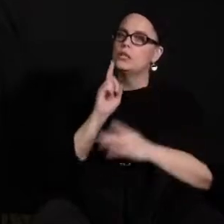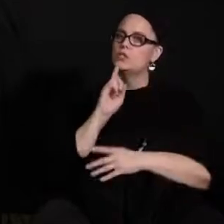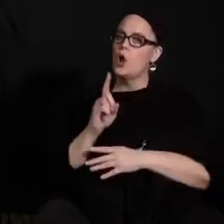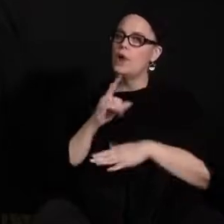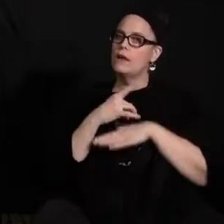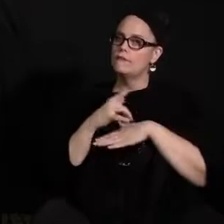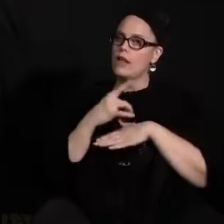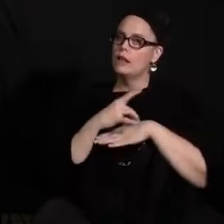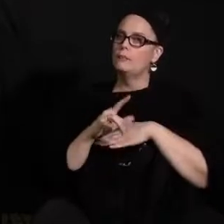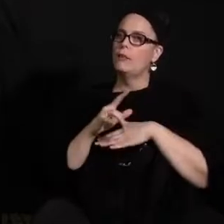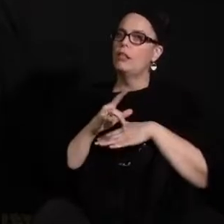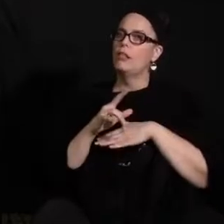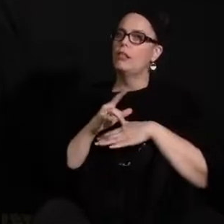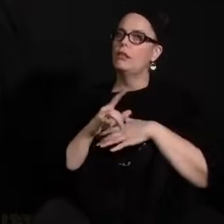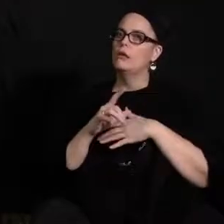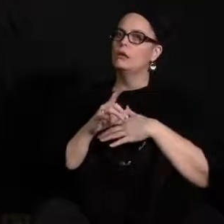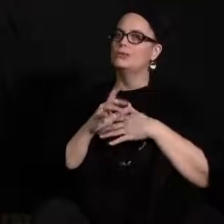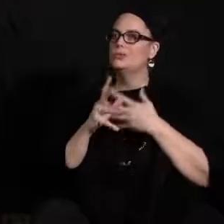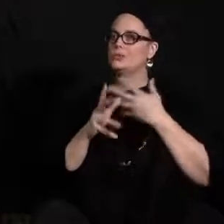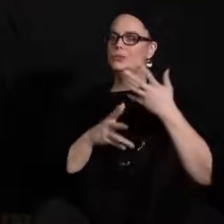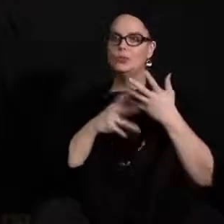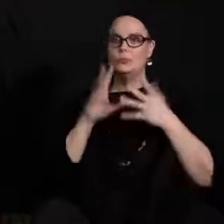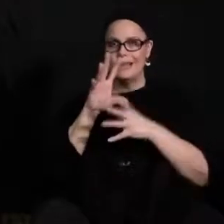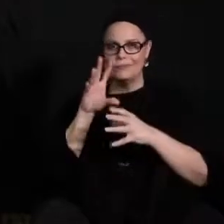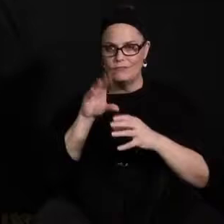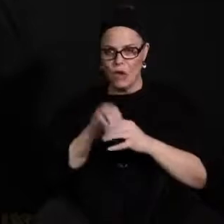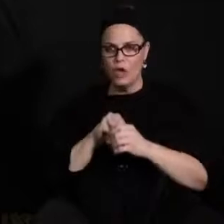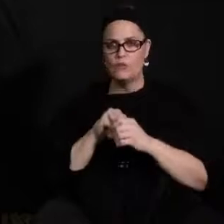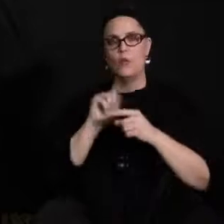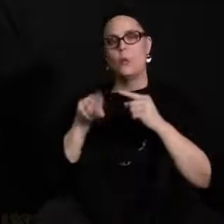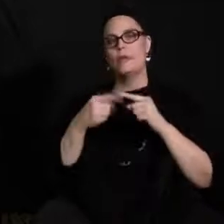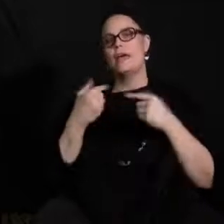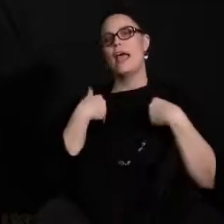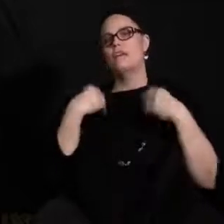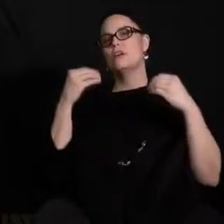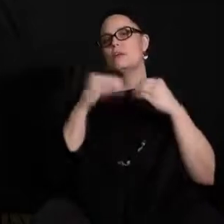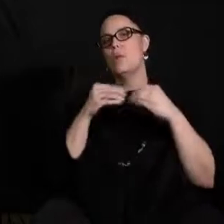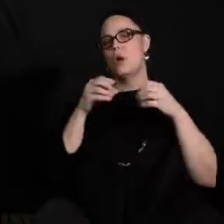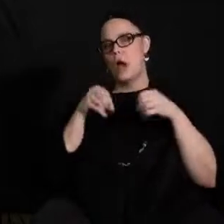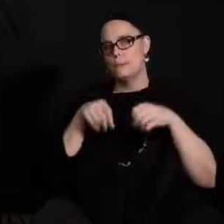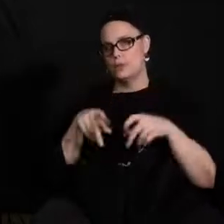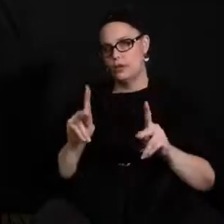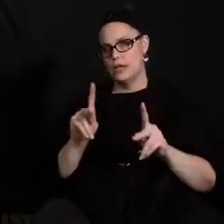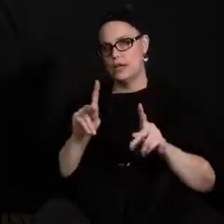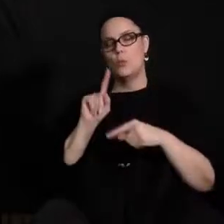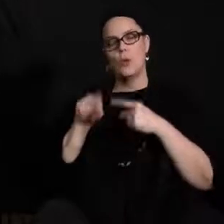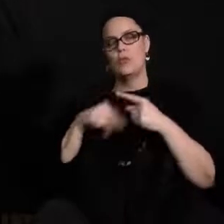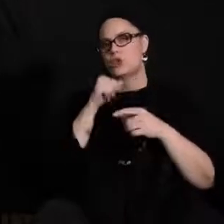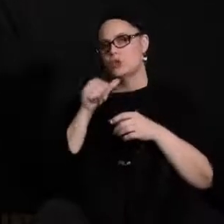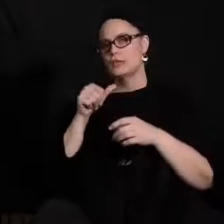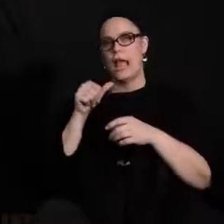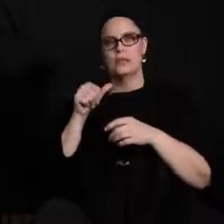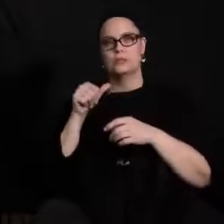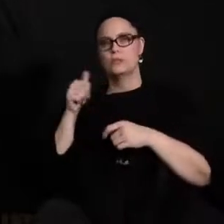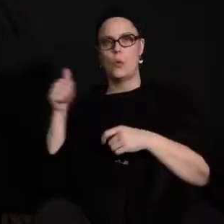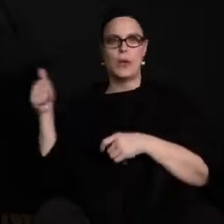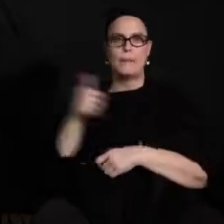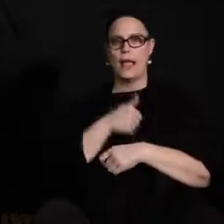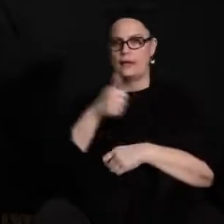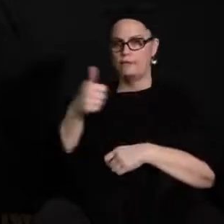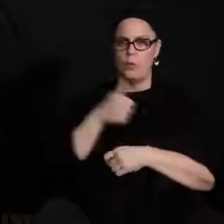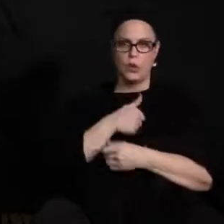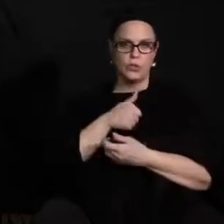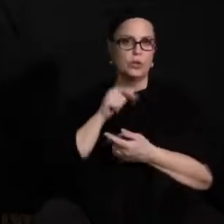when they have more opportunities throughout the day to engage when they haven't been bused to the school and bused from the school